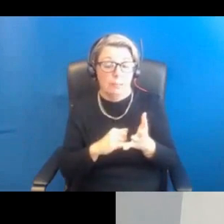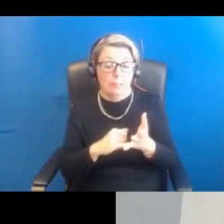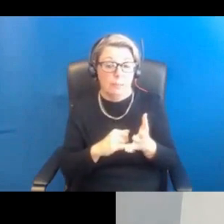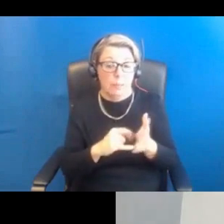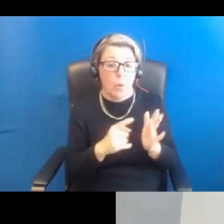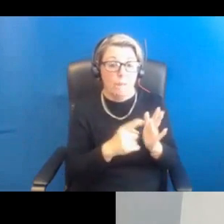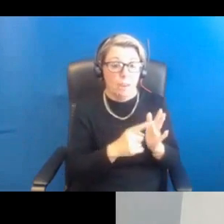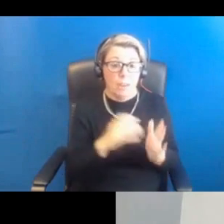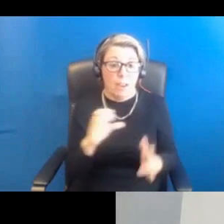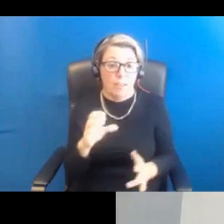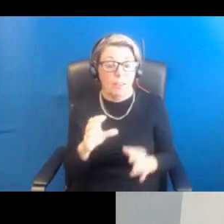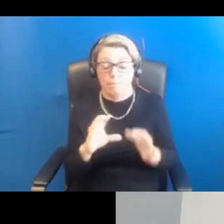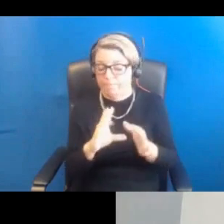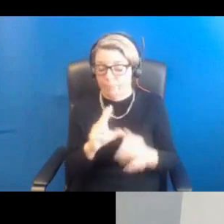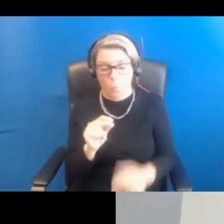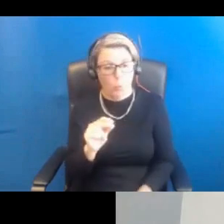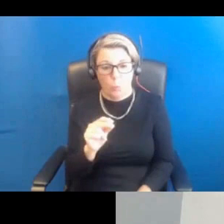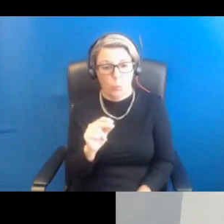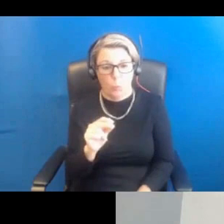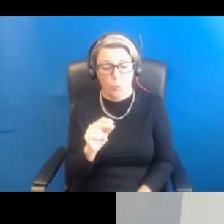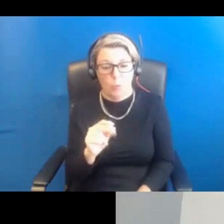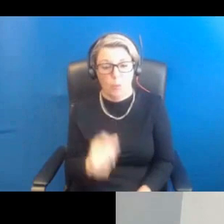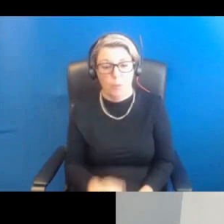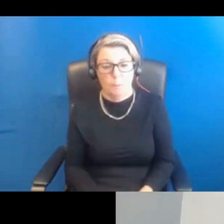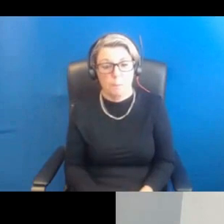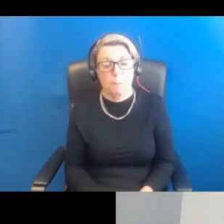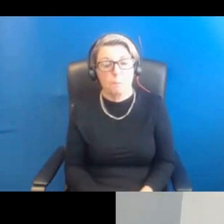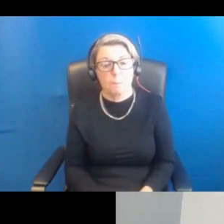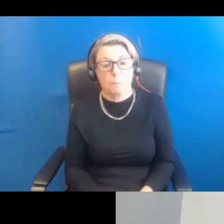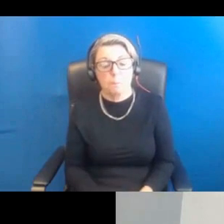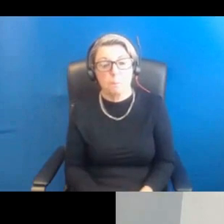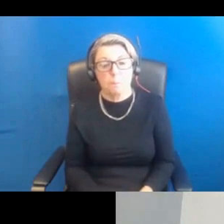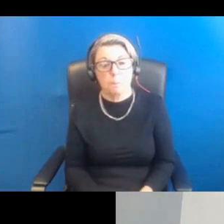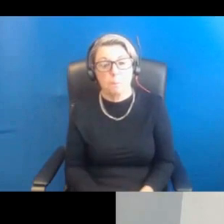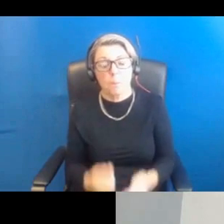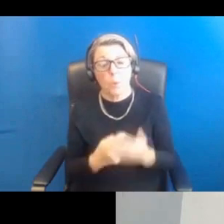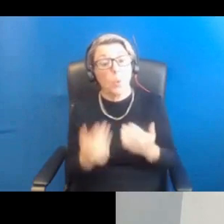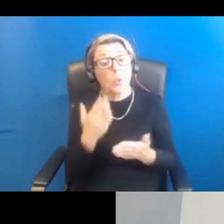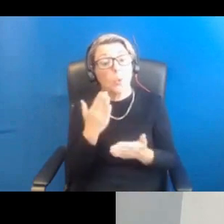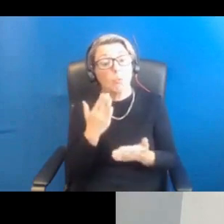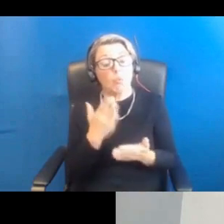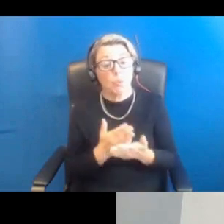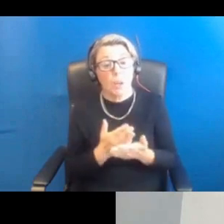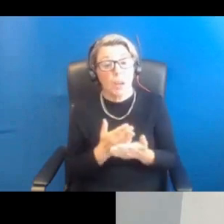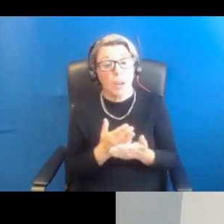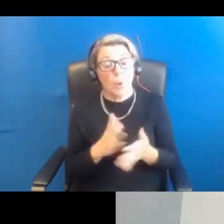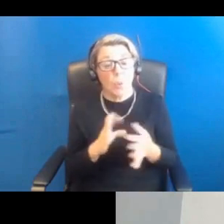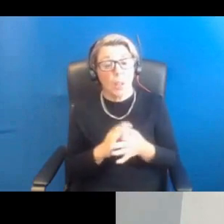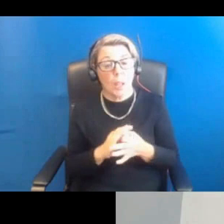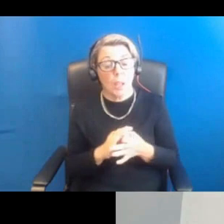This when it comes down to sort of cancer, the only real really link with